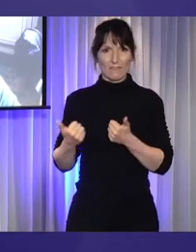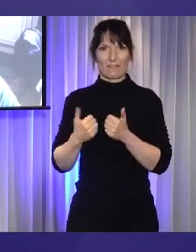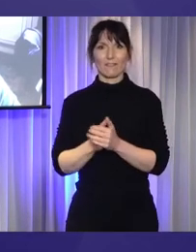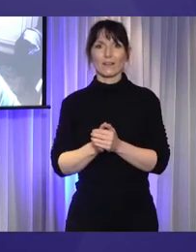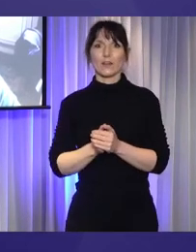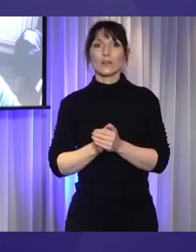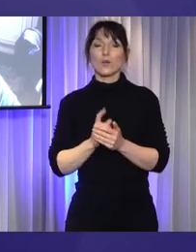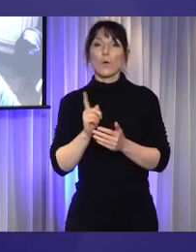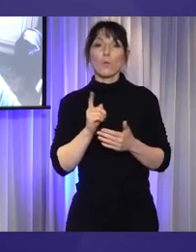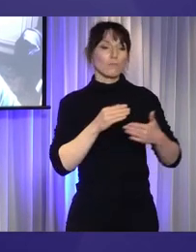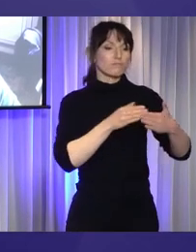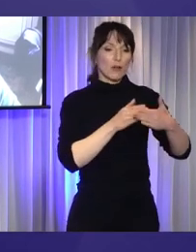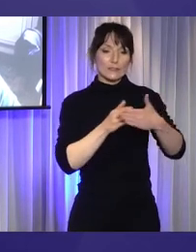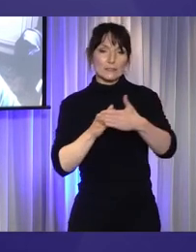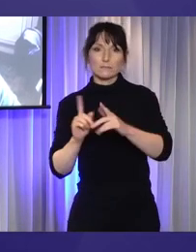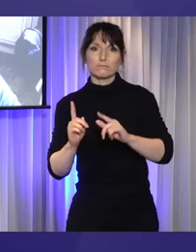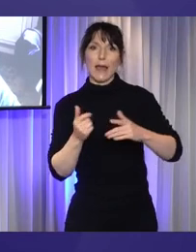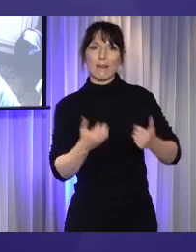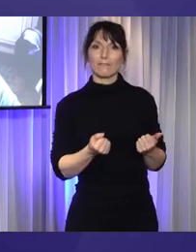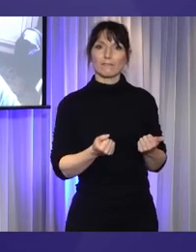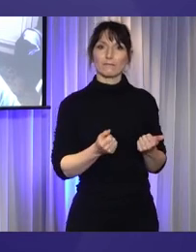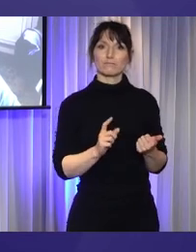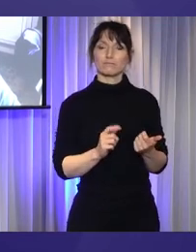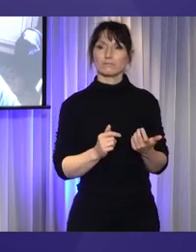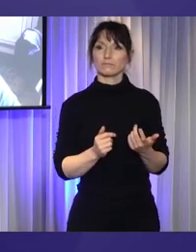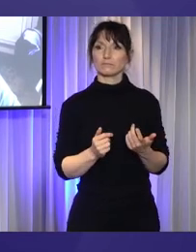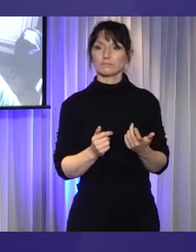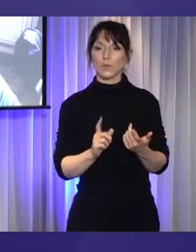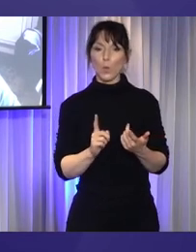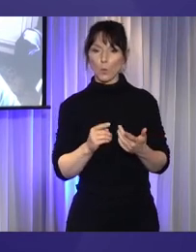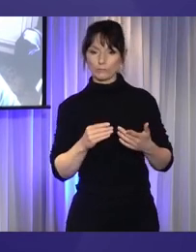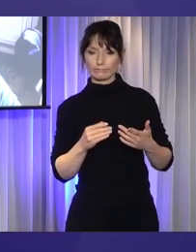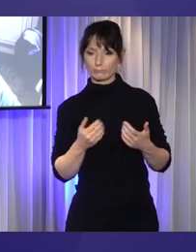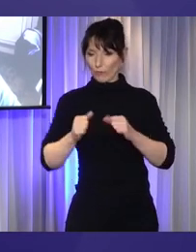the barriers that prevent community's full engagement?